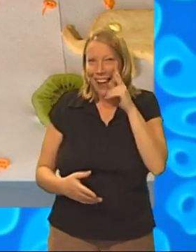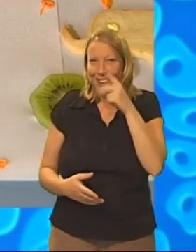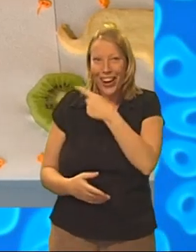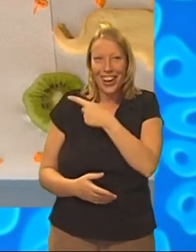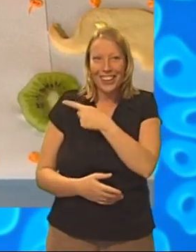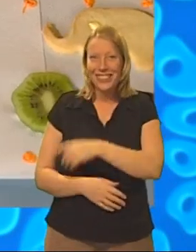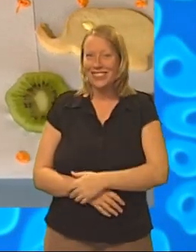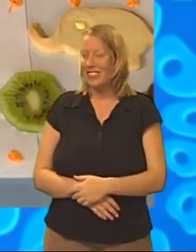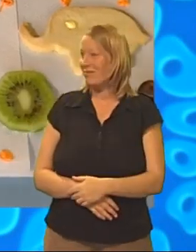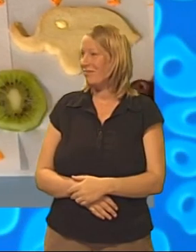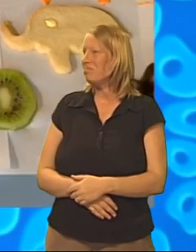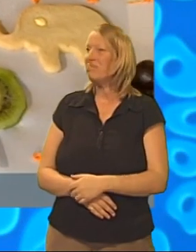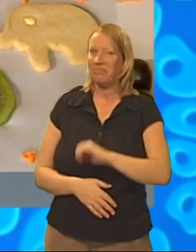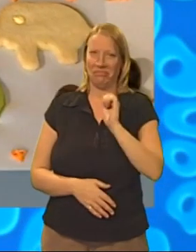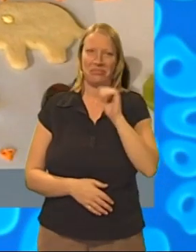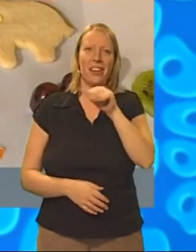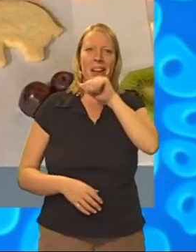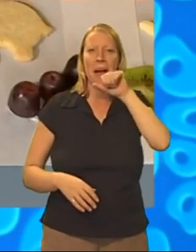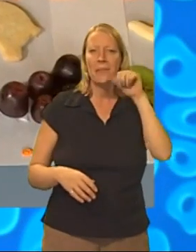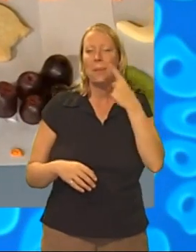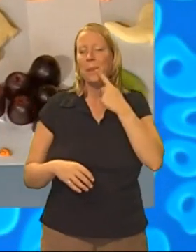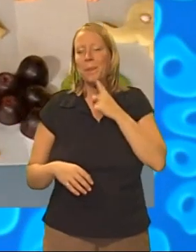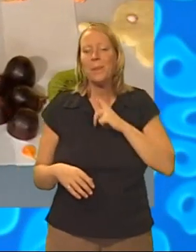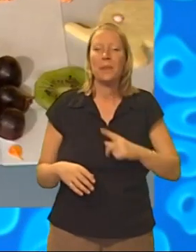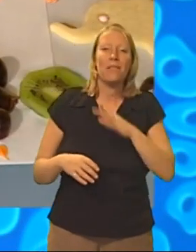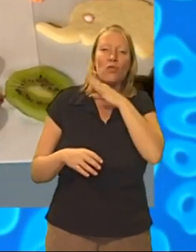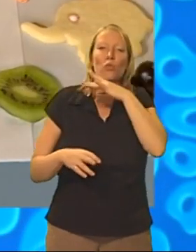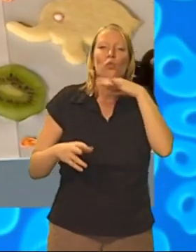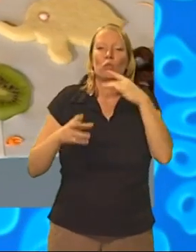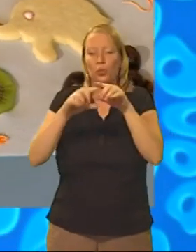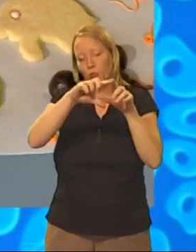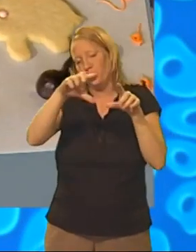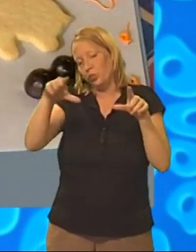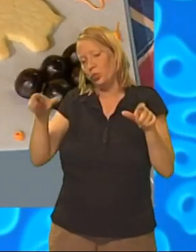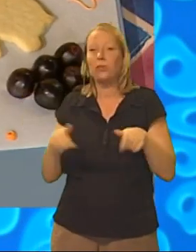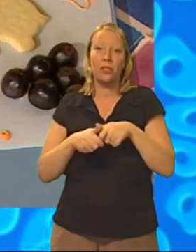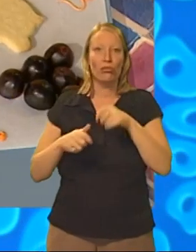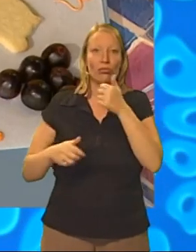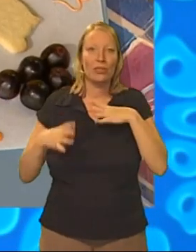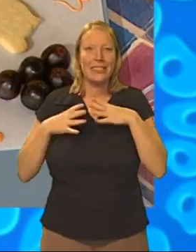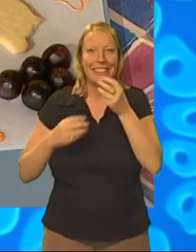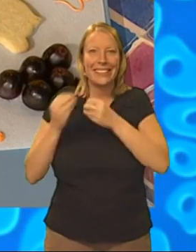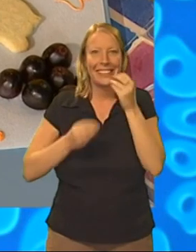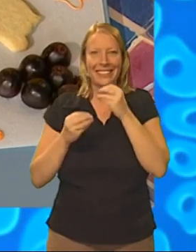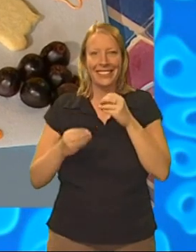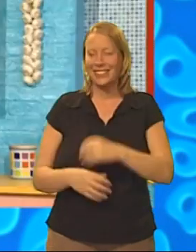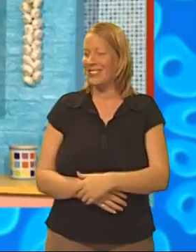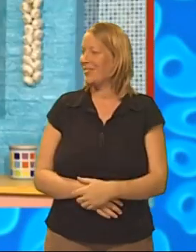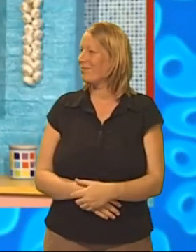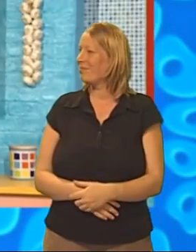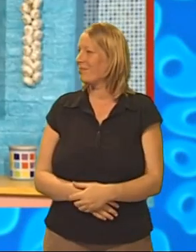shall we? Oh, yes. A lovely juicy fruity border all ready to eat. Oh, there we go.